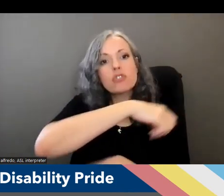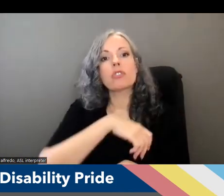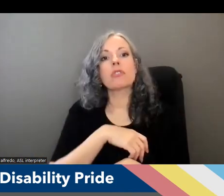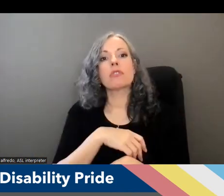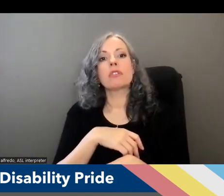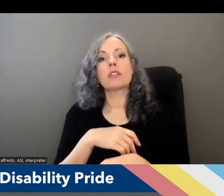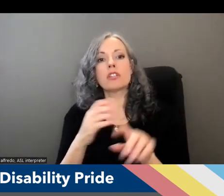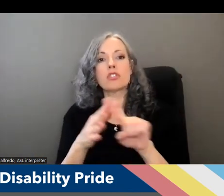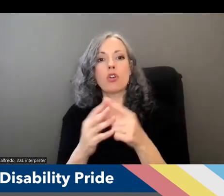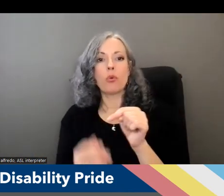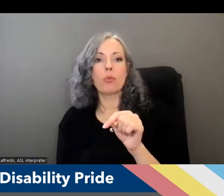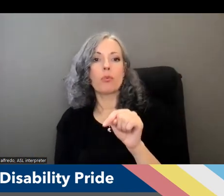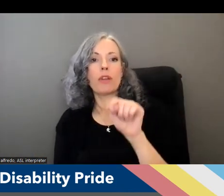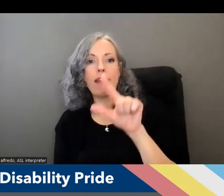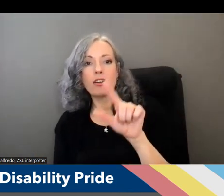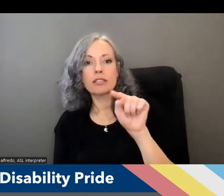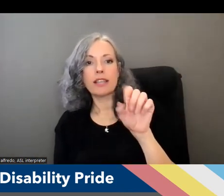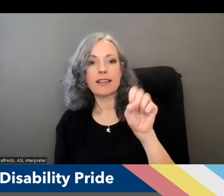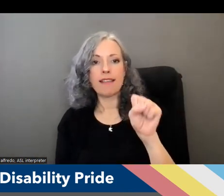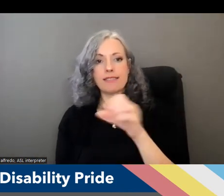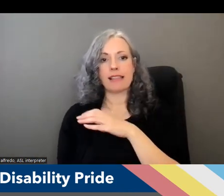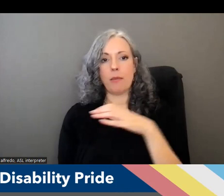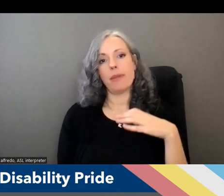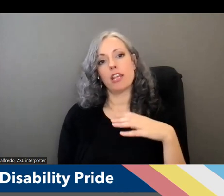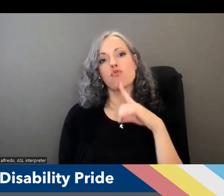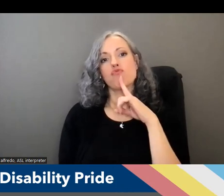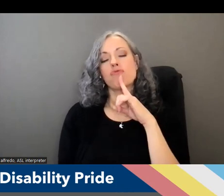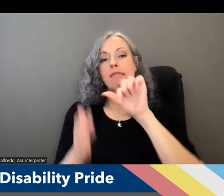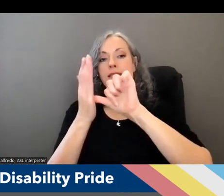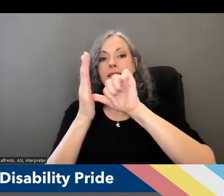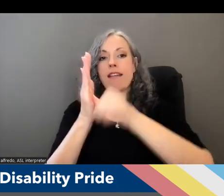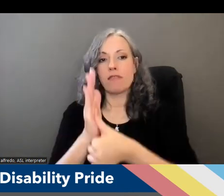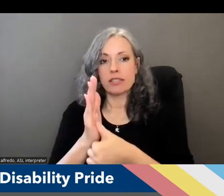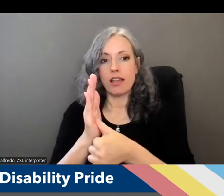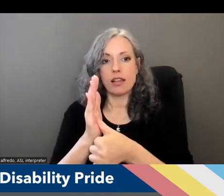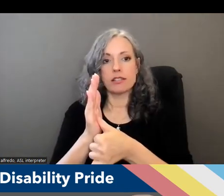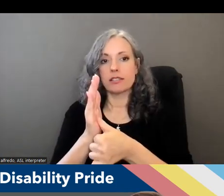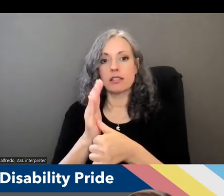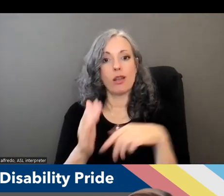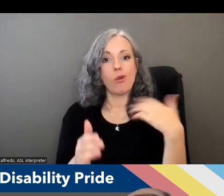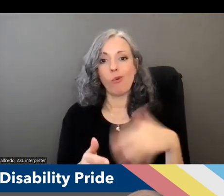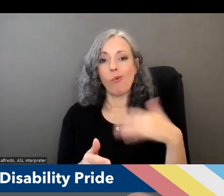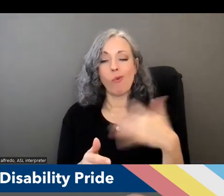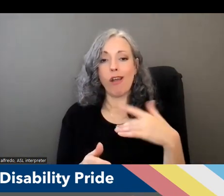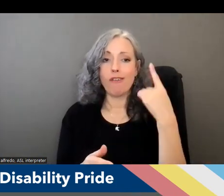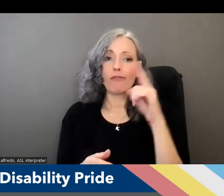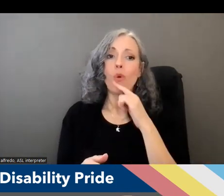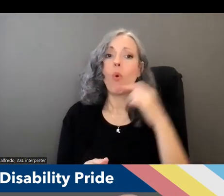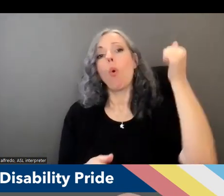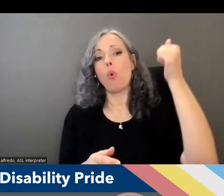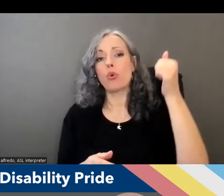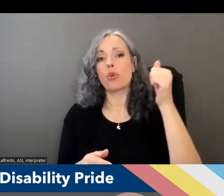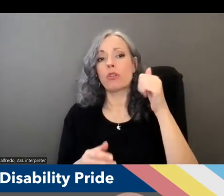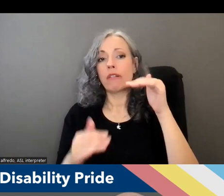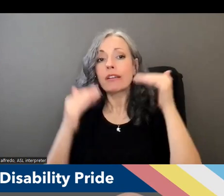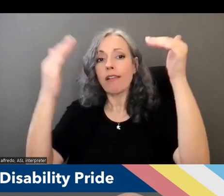ltss subcommittee work really emphasized what amazed this is for older adults people with